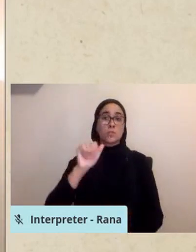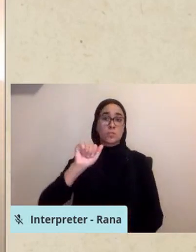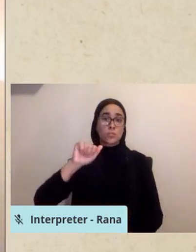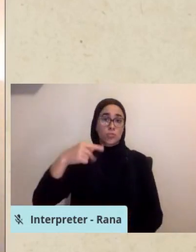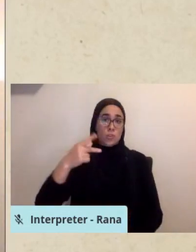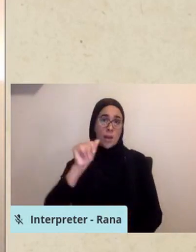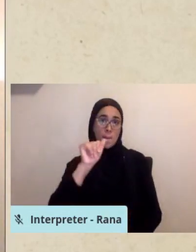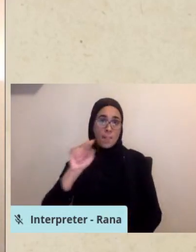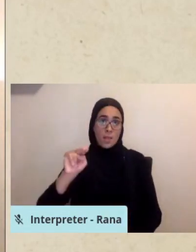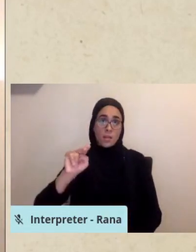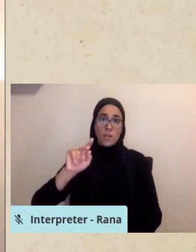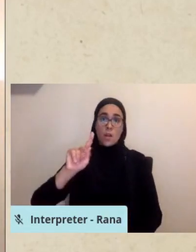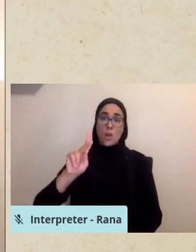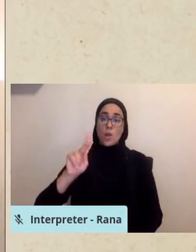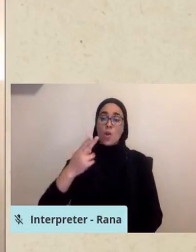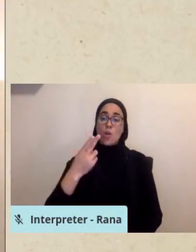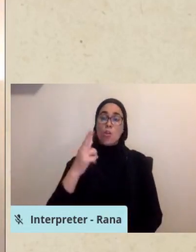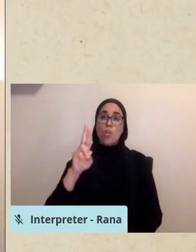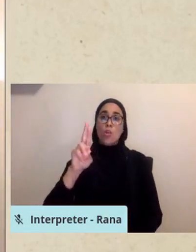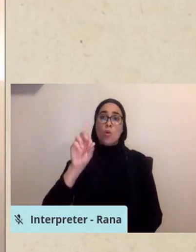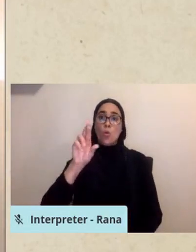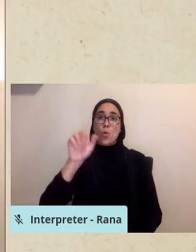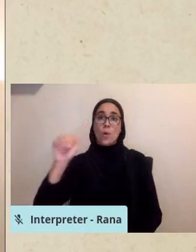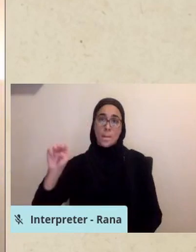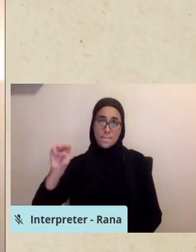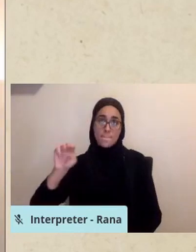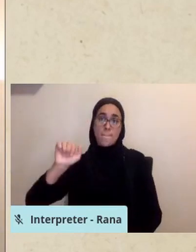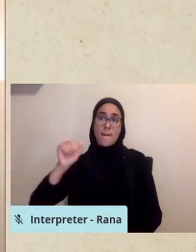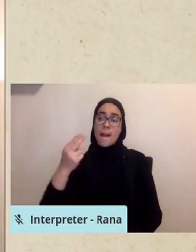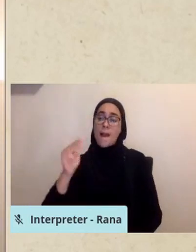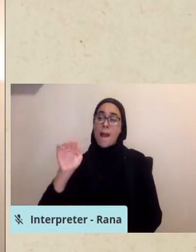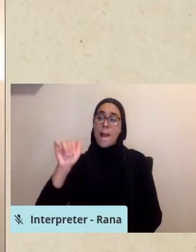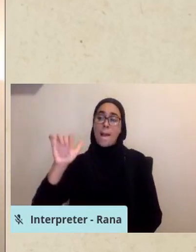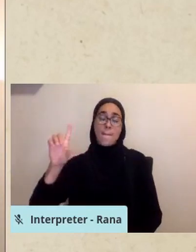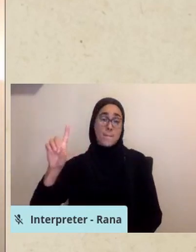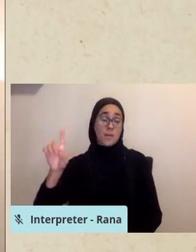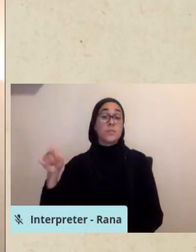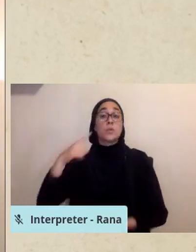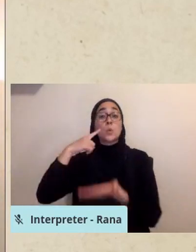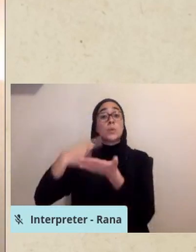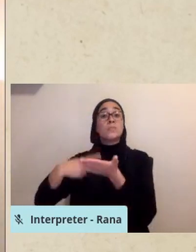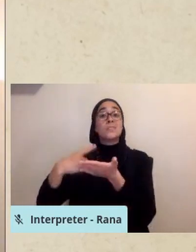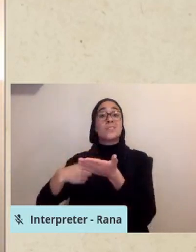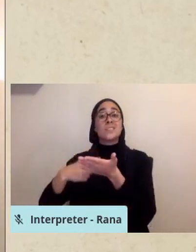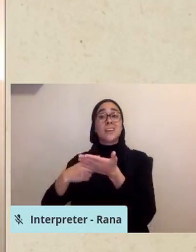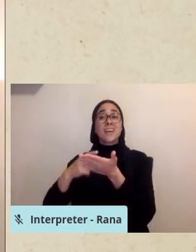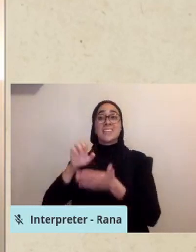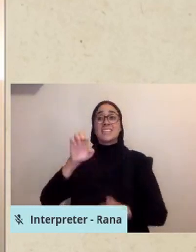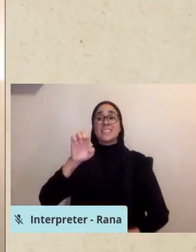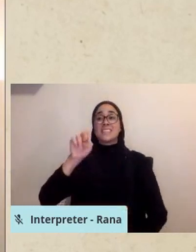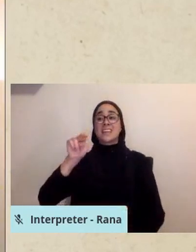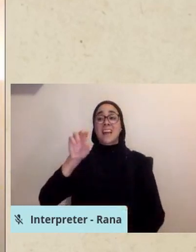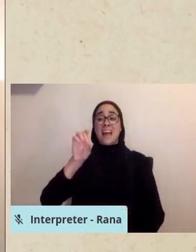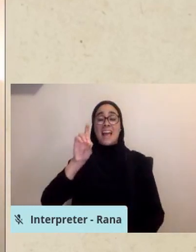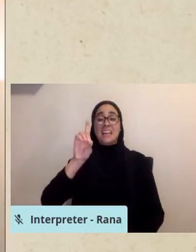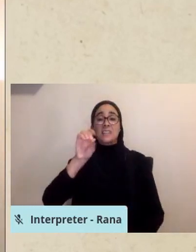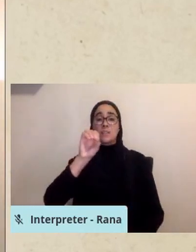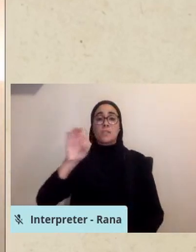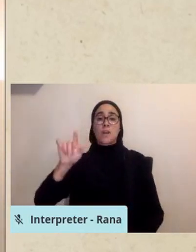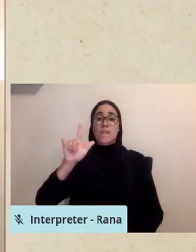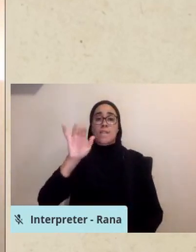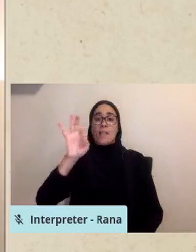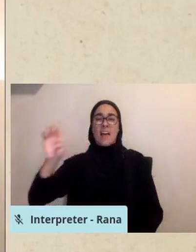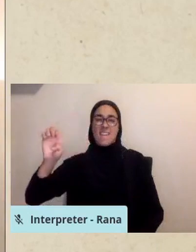who will be speaking about EOL, end-of-life care, for underrepresented Muslims, how COVID-19 created a